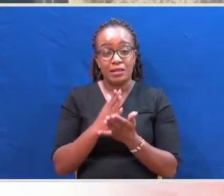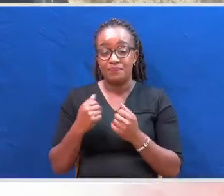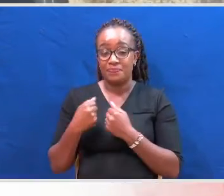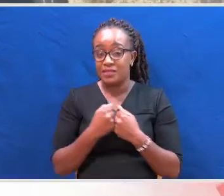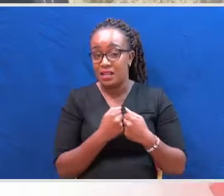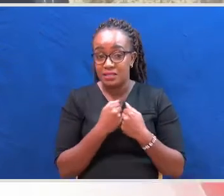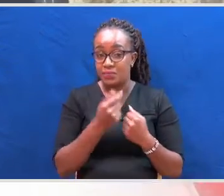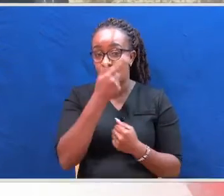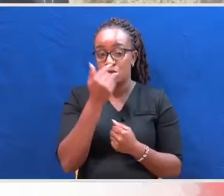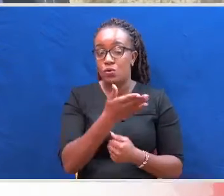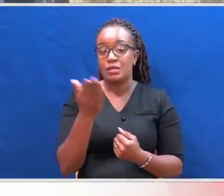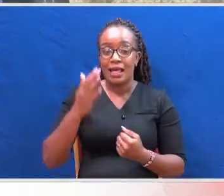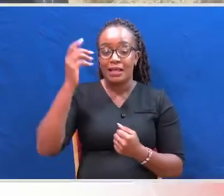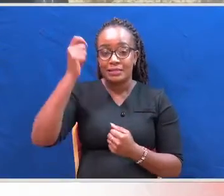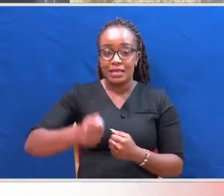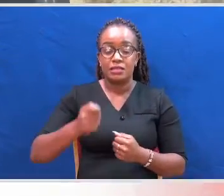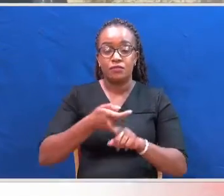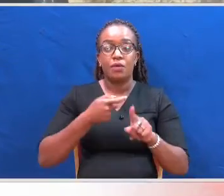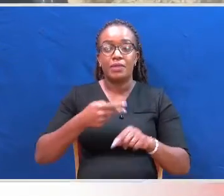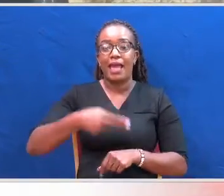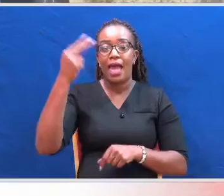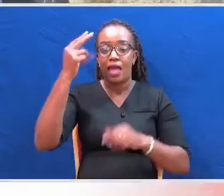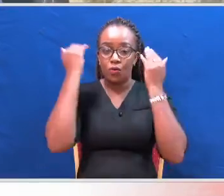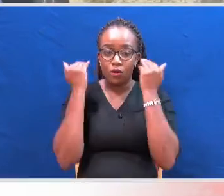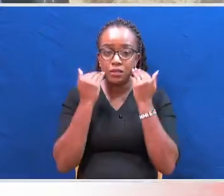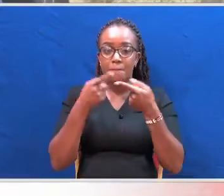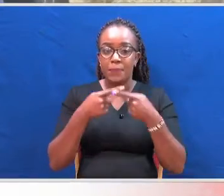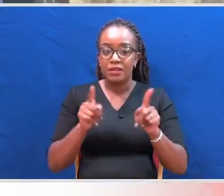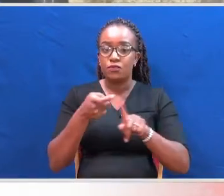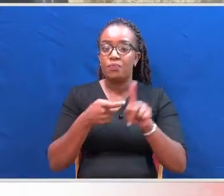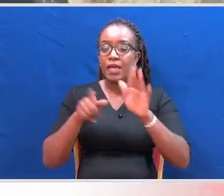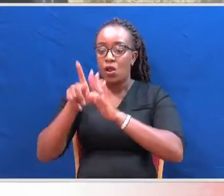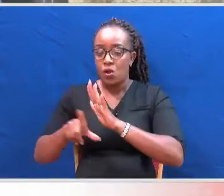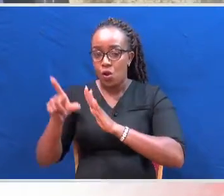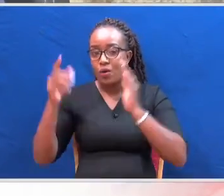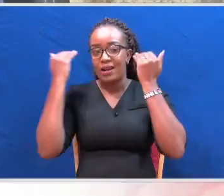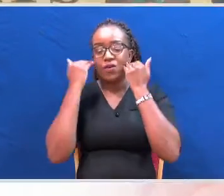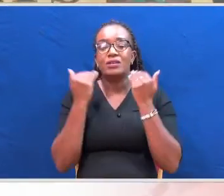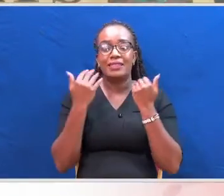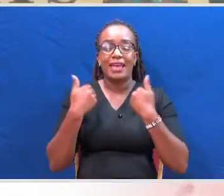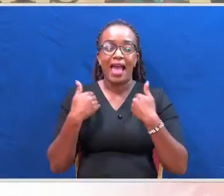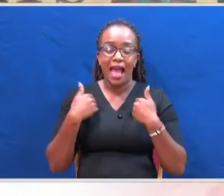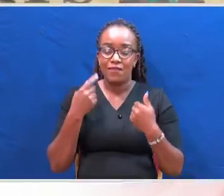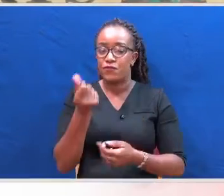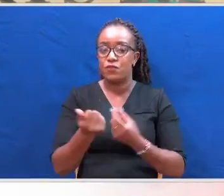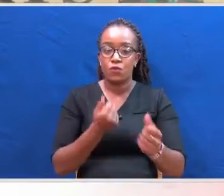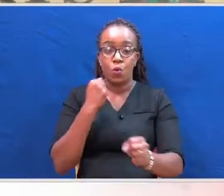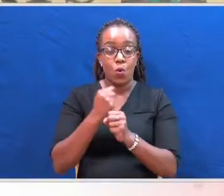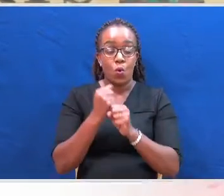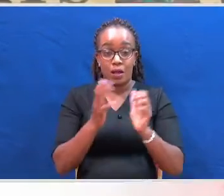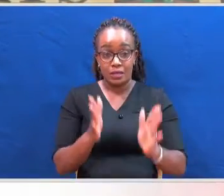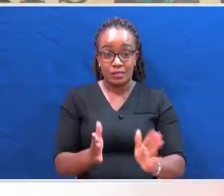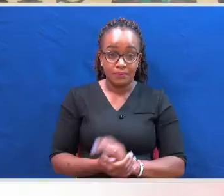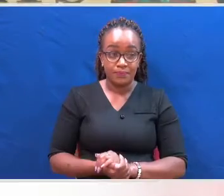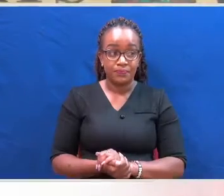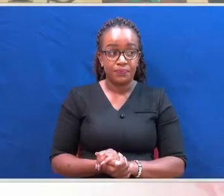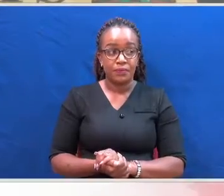Court and the Court of Appeal. We're talking also of magistrates of the lower courts. Even these lower courts have challenges with staffing. Ideally, any case should be done